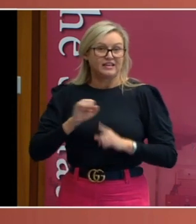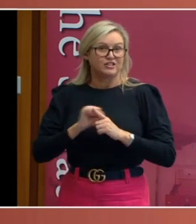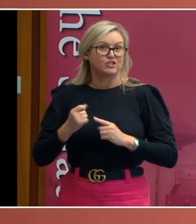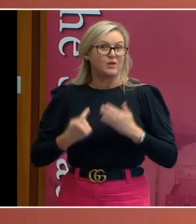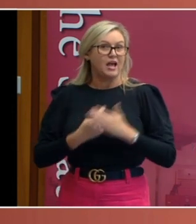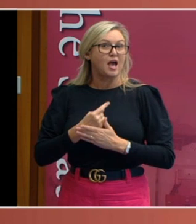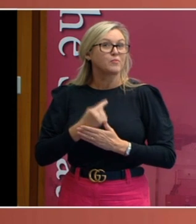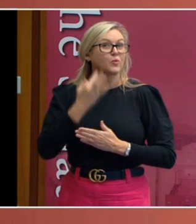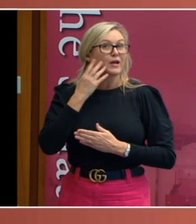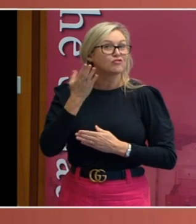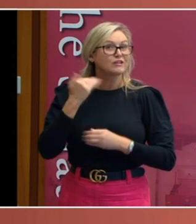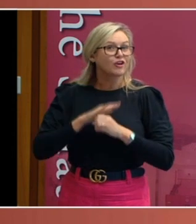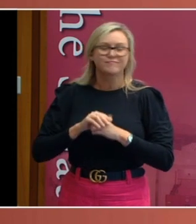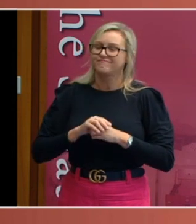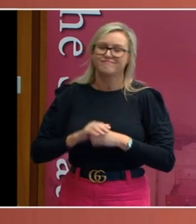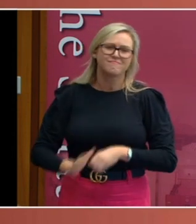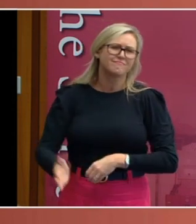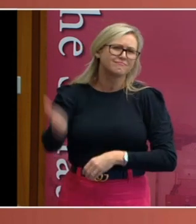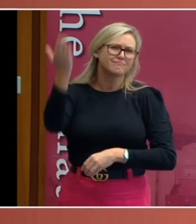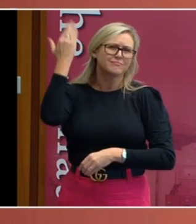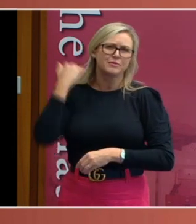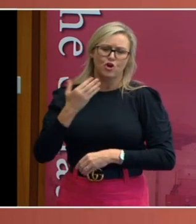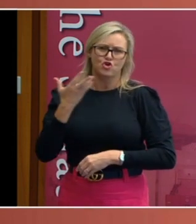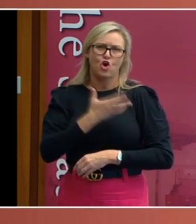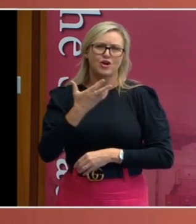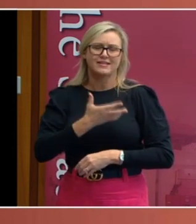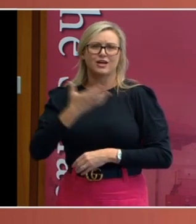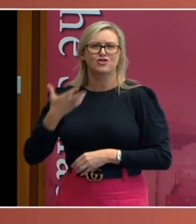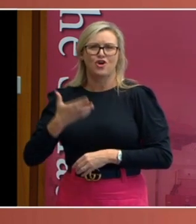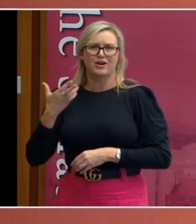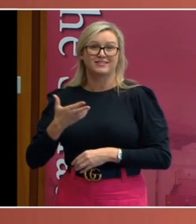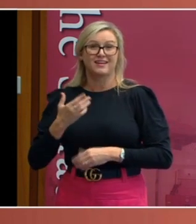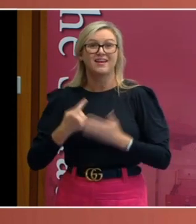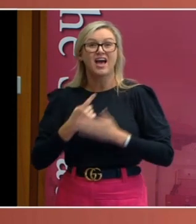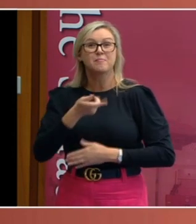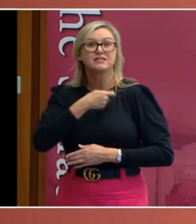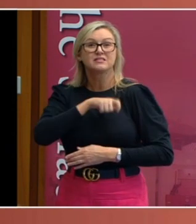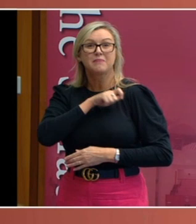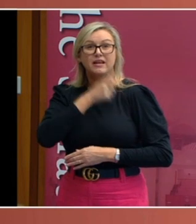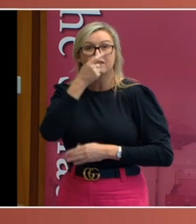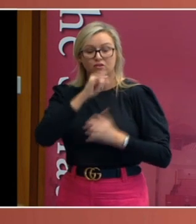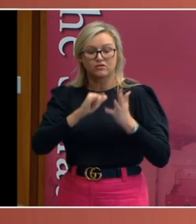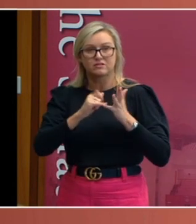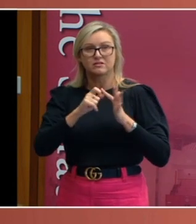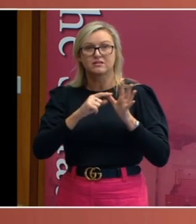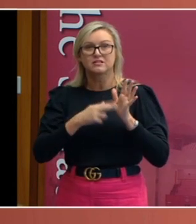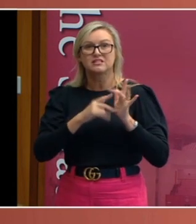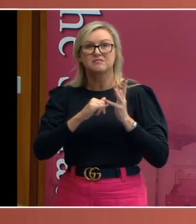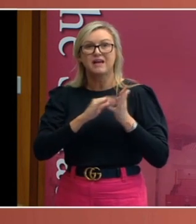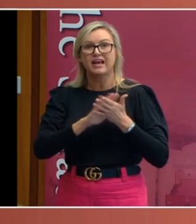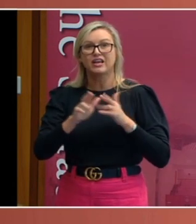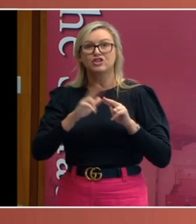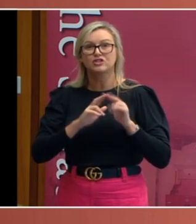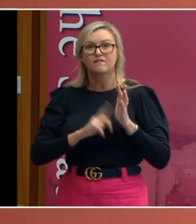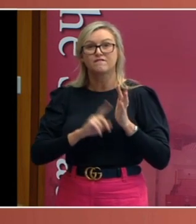2020, but back in 1919 during the time of Spanish flu. When the Spanish